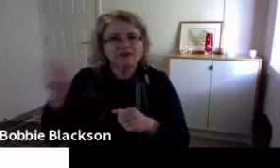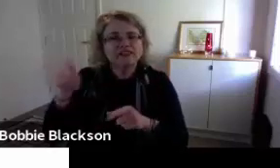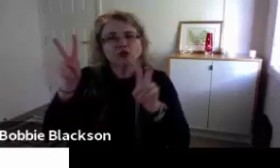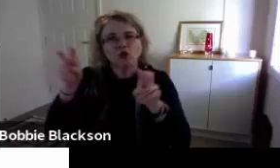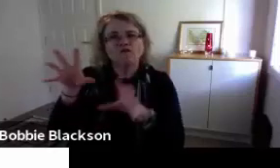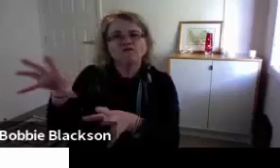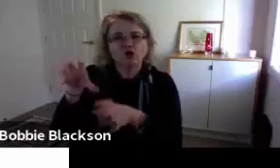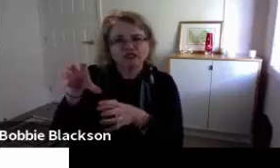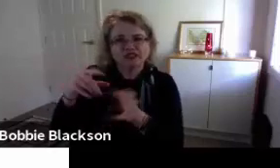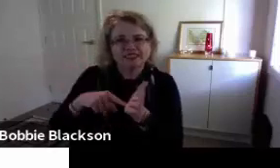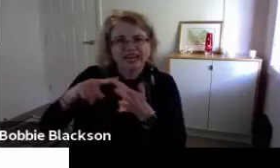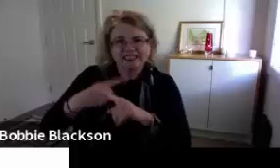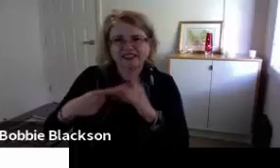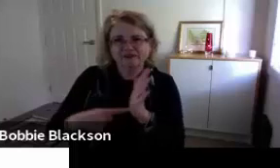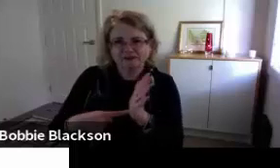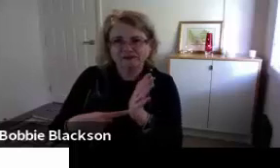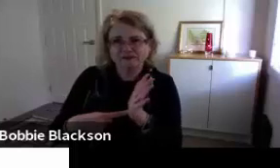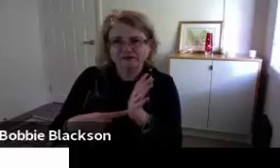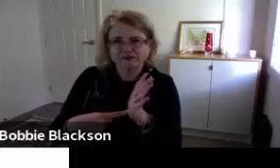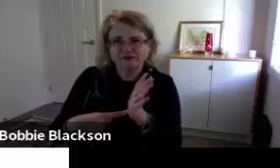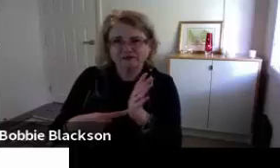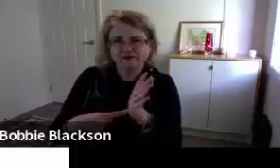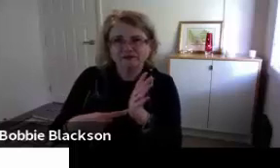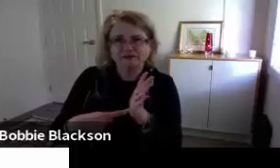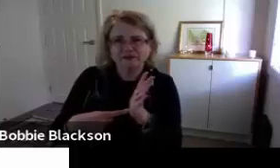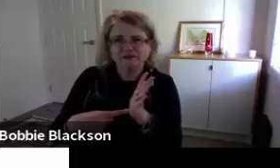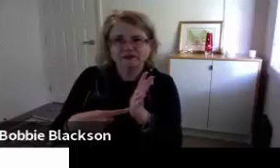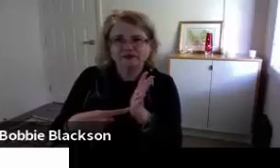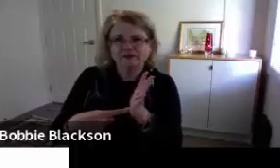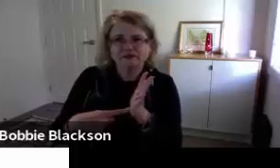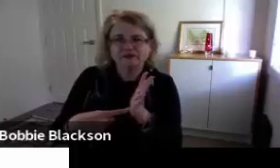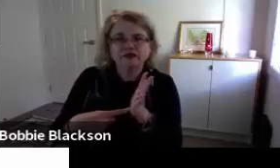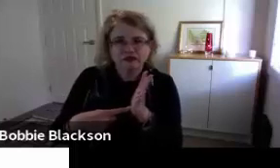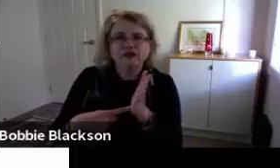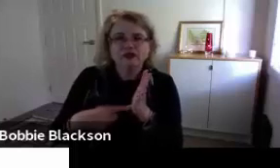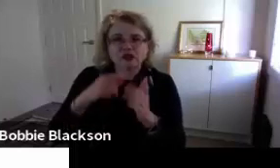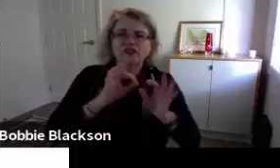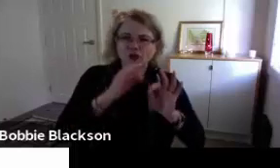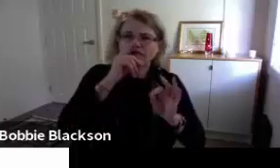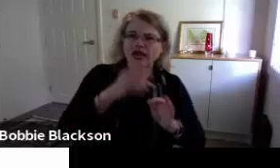then that is considered to be a frozen text.